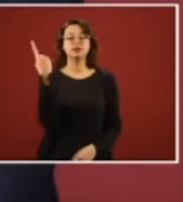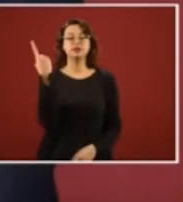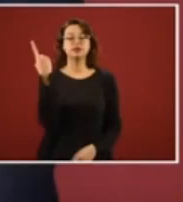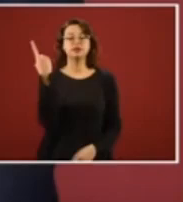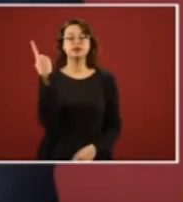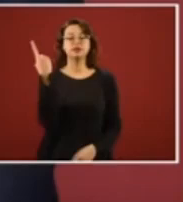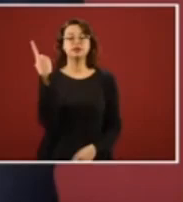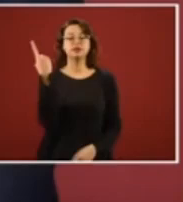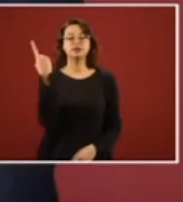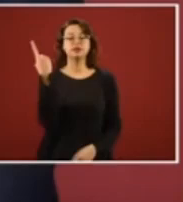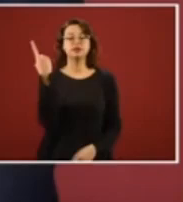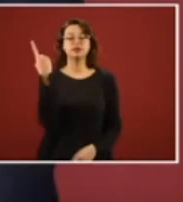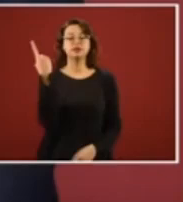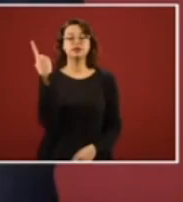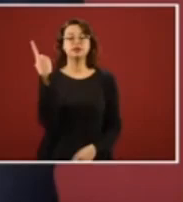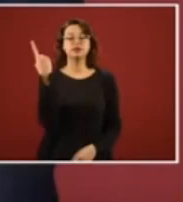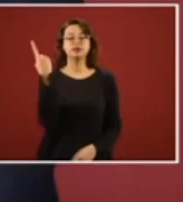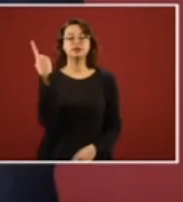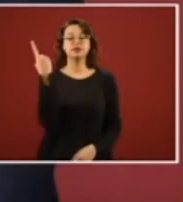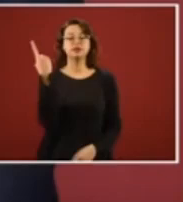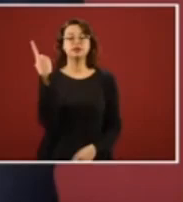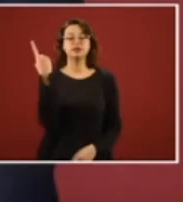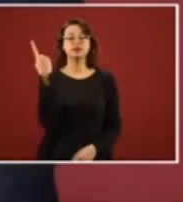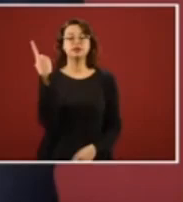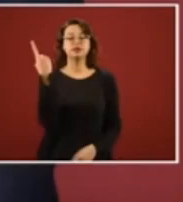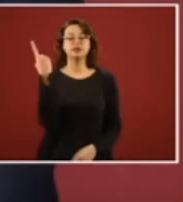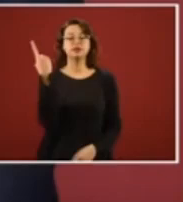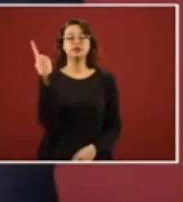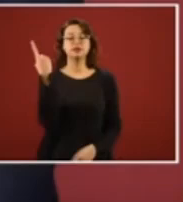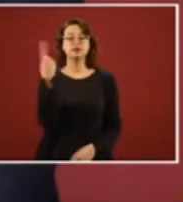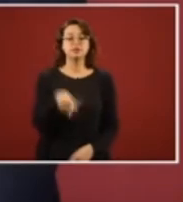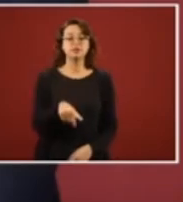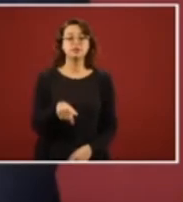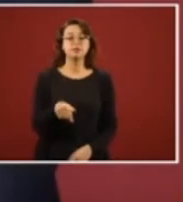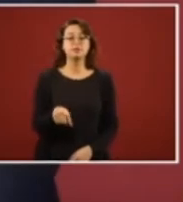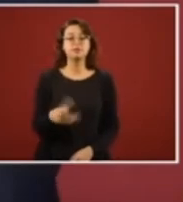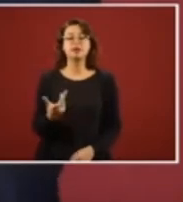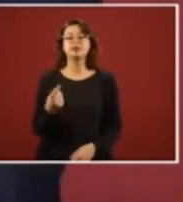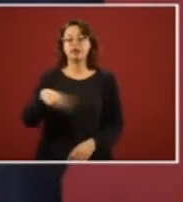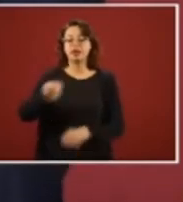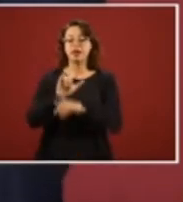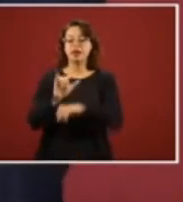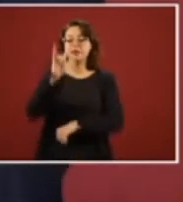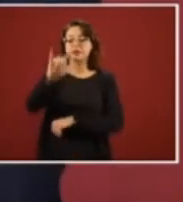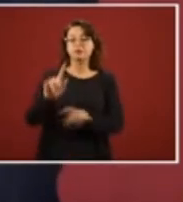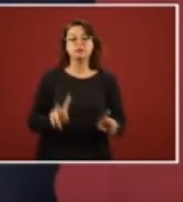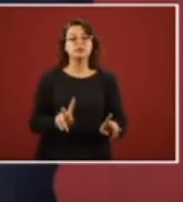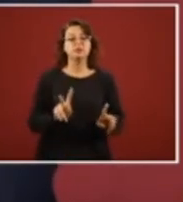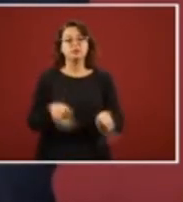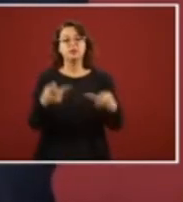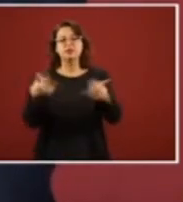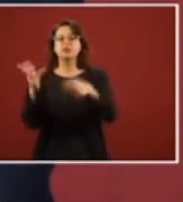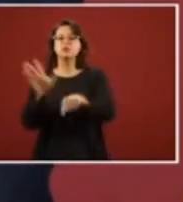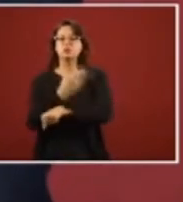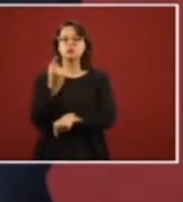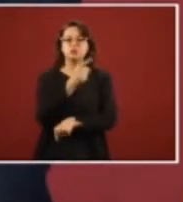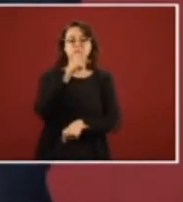government executives or high level officials. Public service. Public